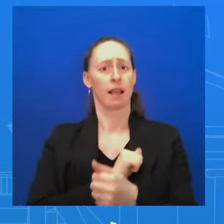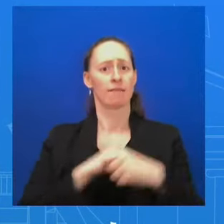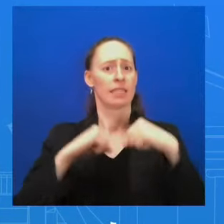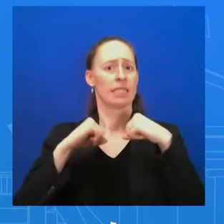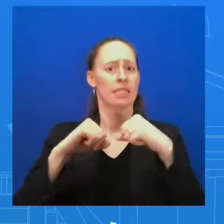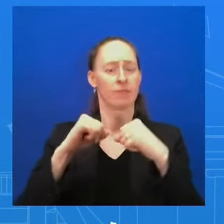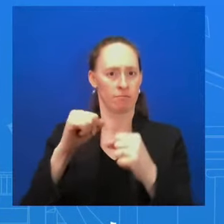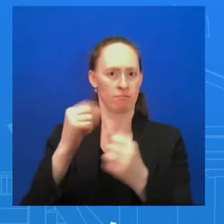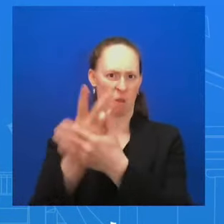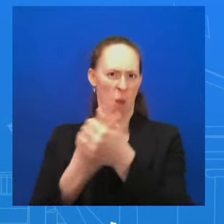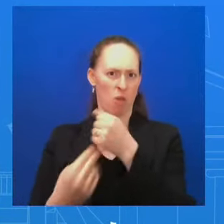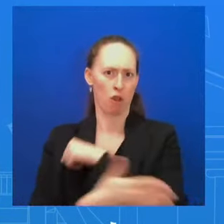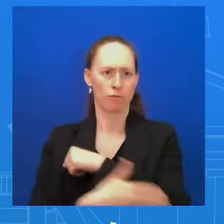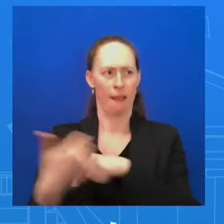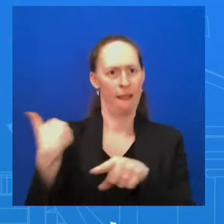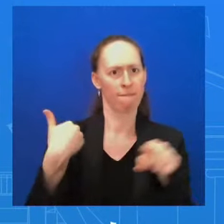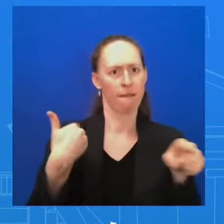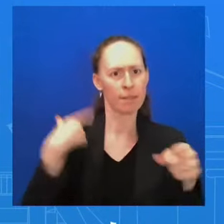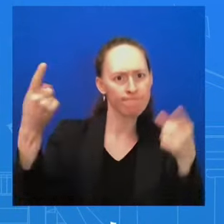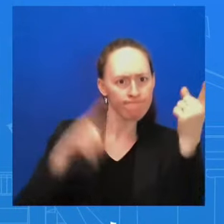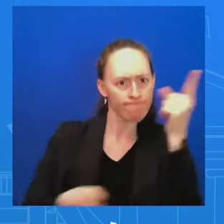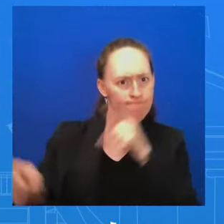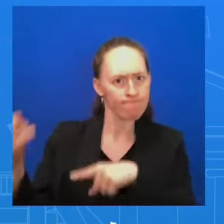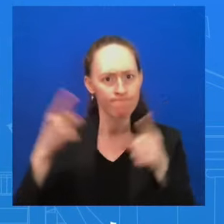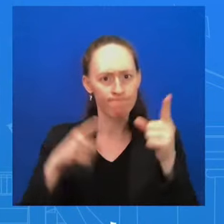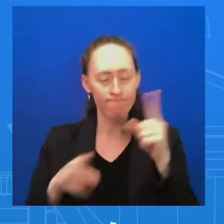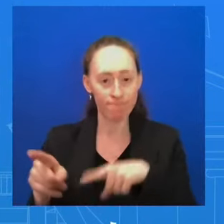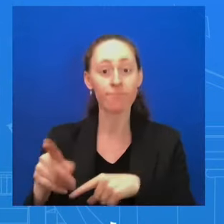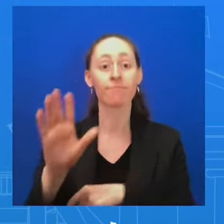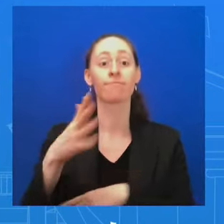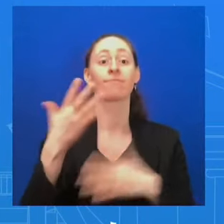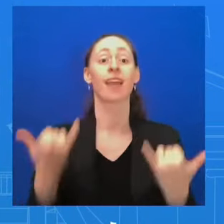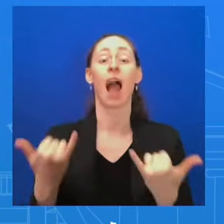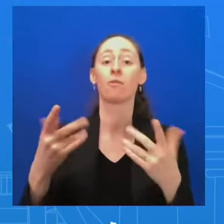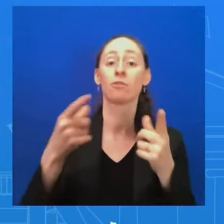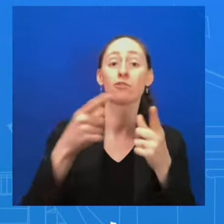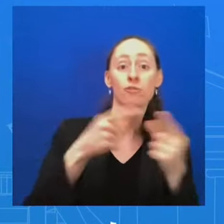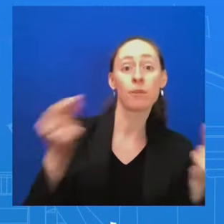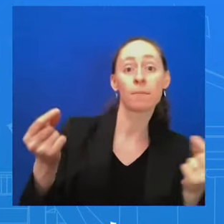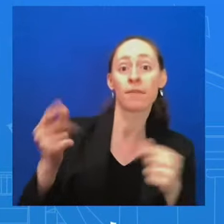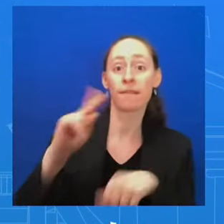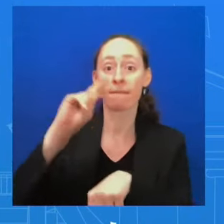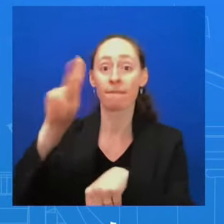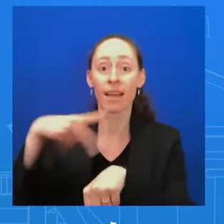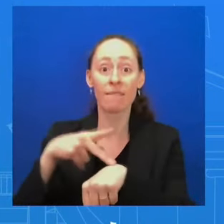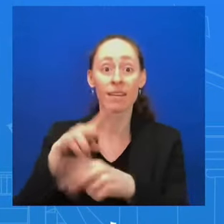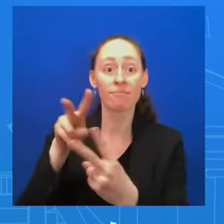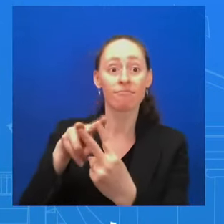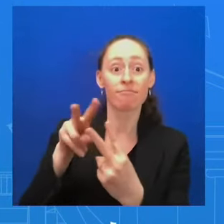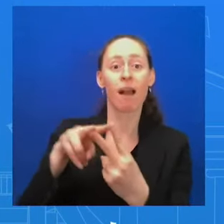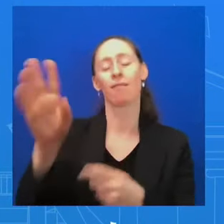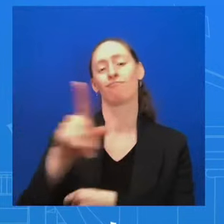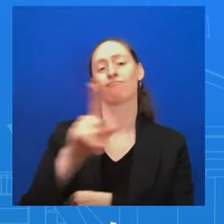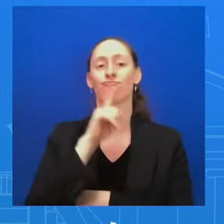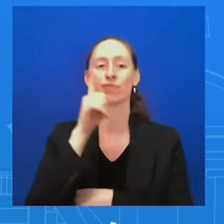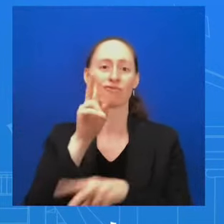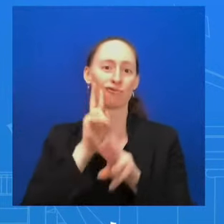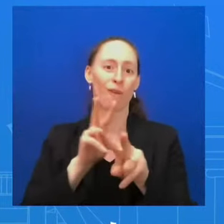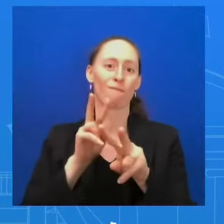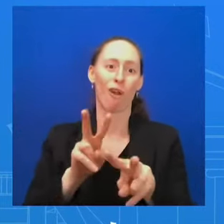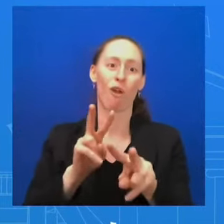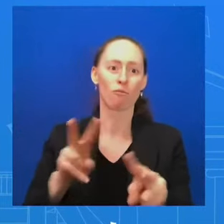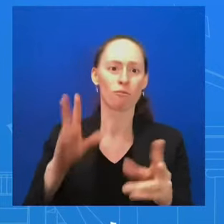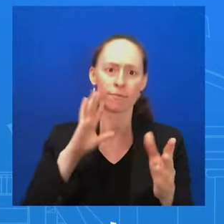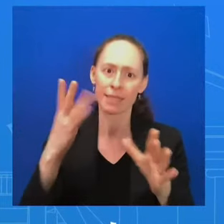both his Japanese and his Filipino counterparts is something the president is very much looking forward to. There's an awful lot to discuss. Certainly the tensions in the South